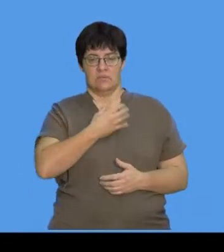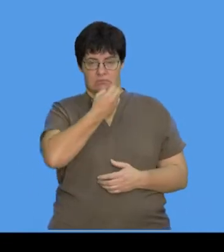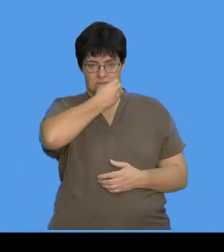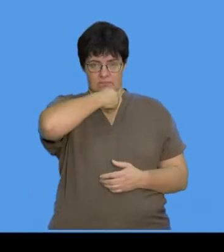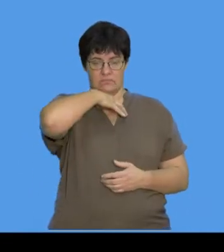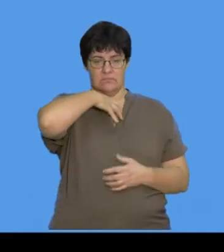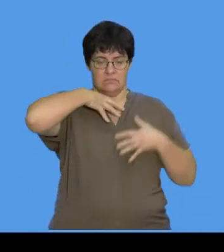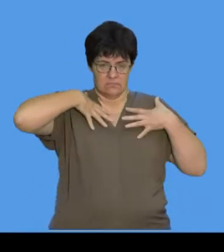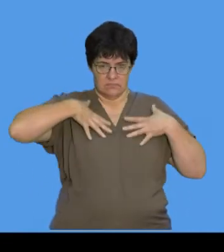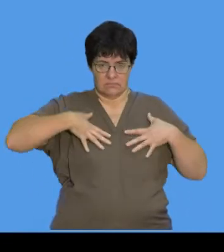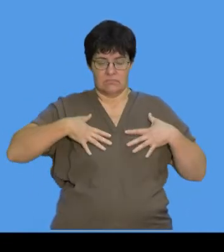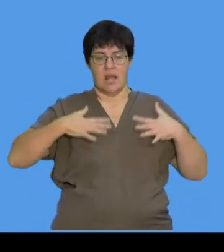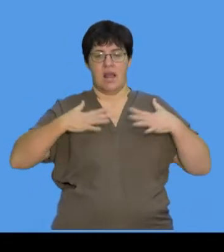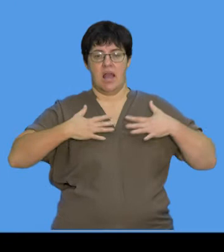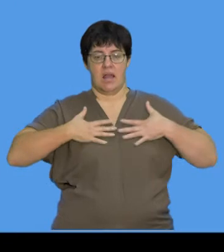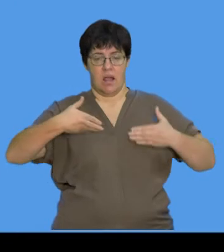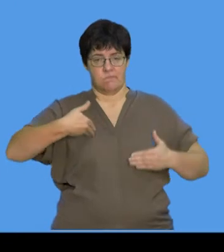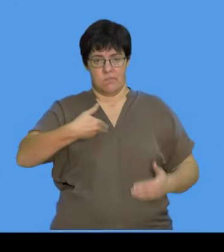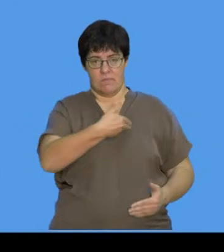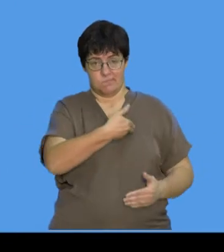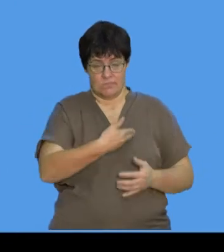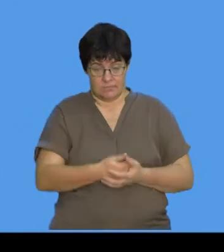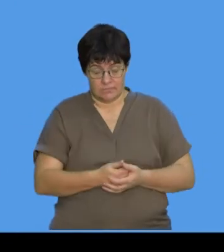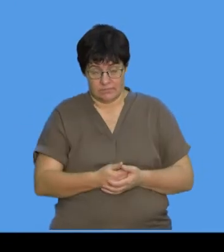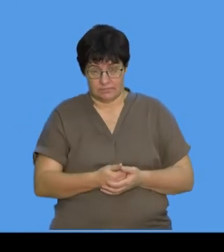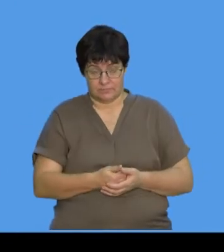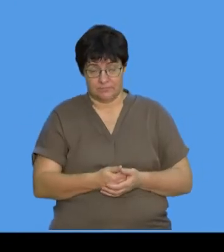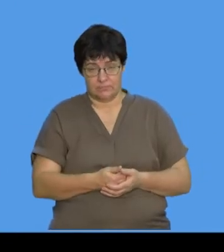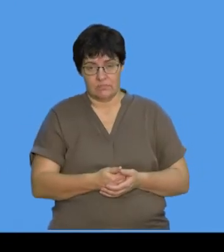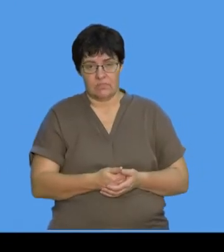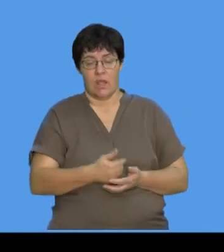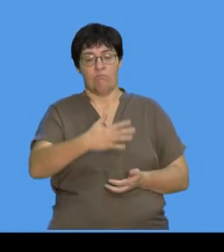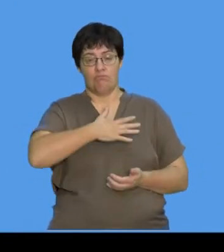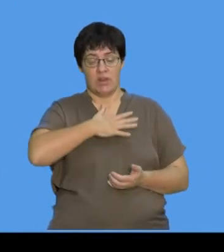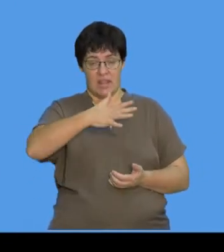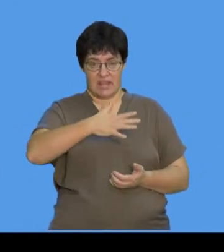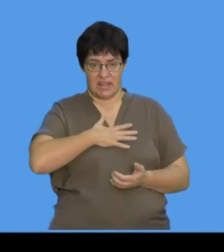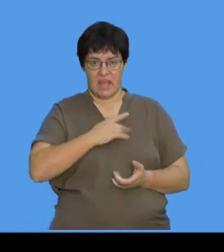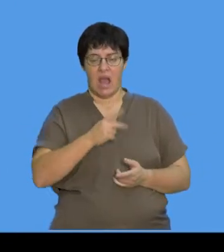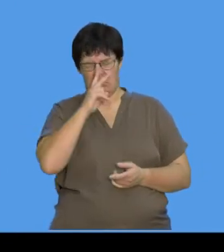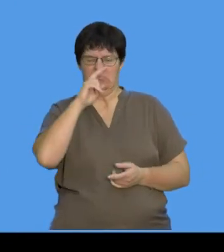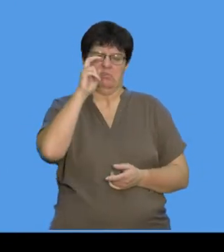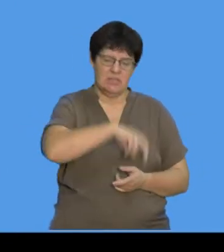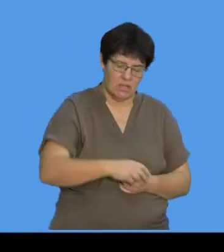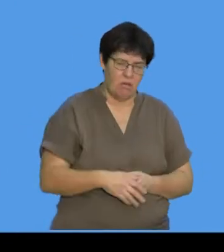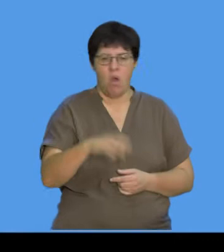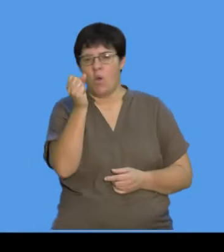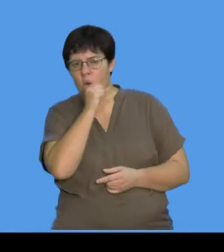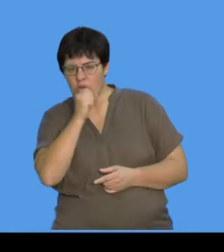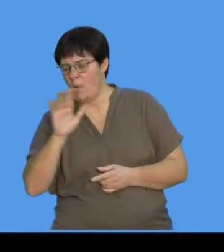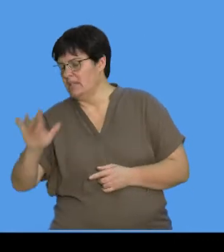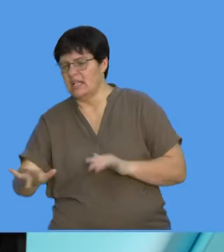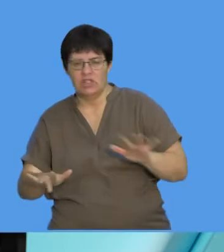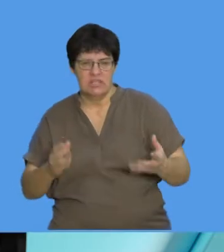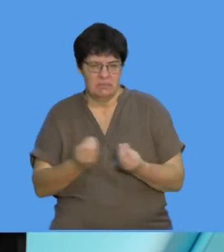go and sit in our lungs. Okay, so we breathe in, maybe somebody sneezes, coughs, we touch